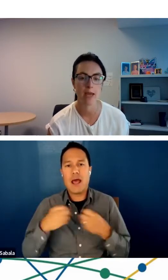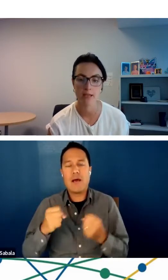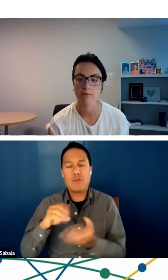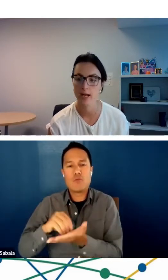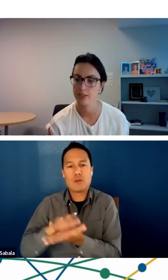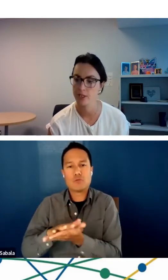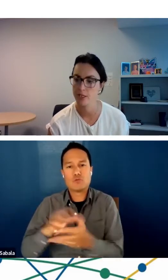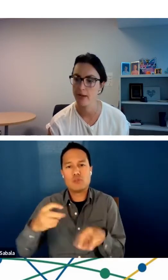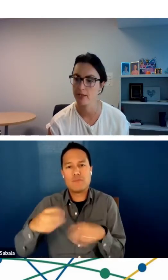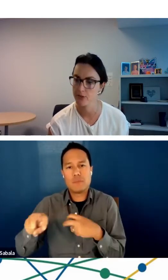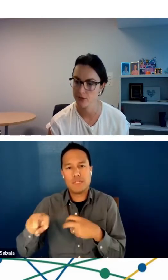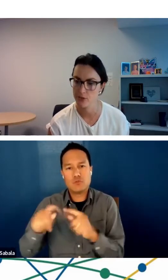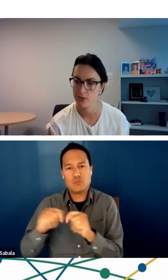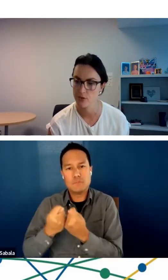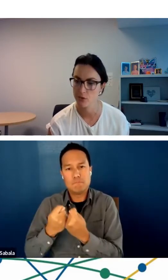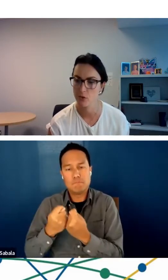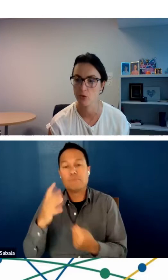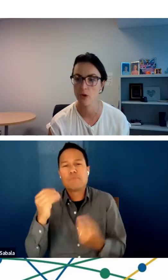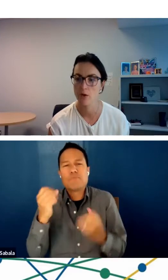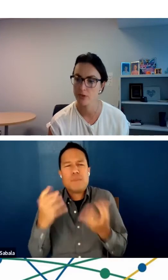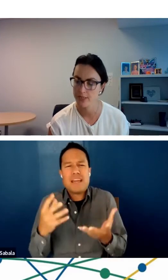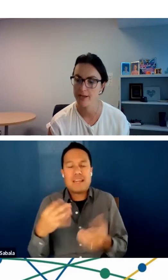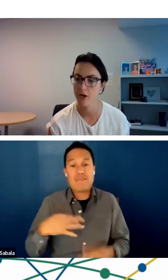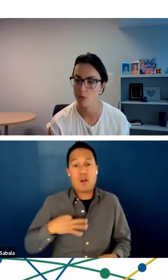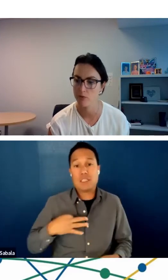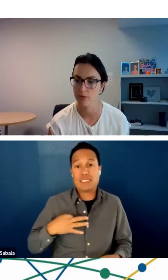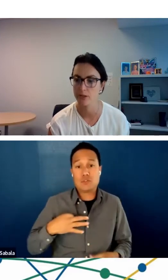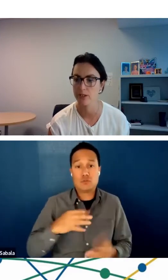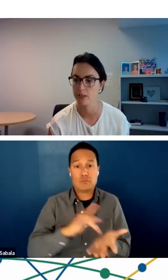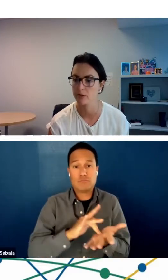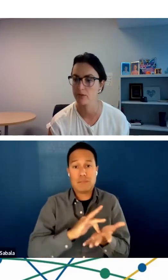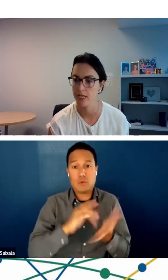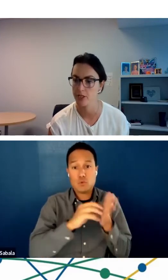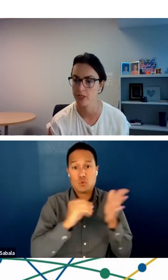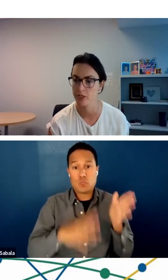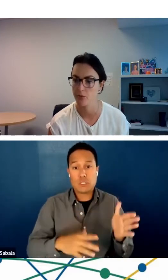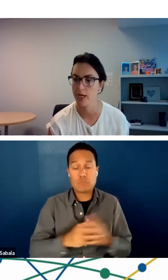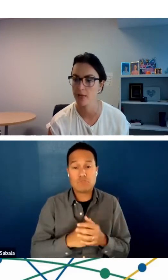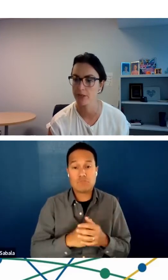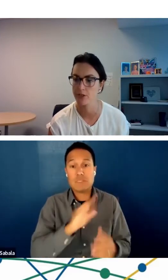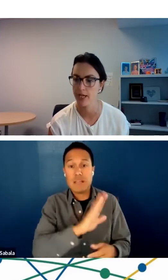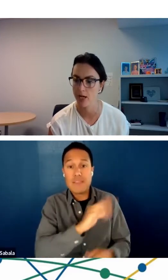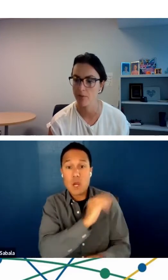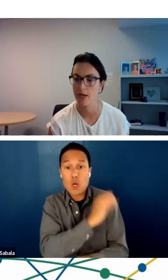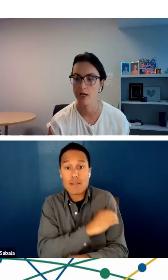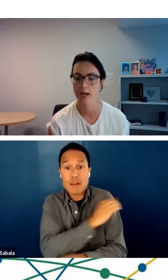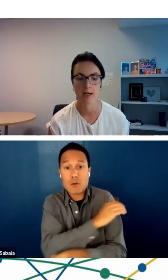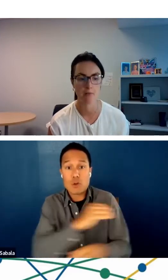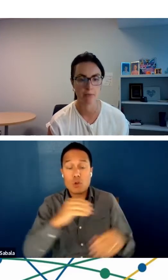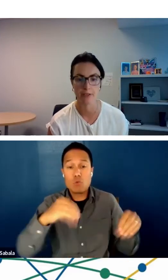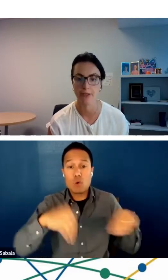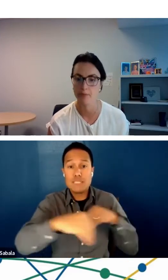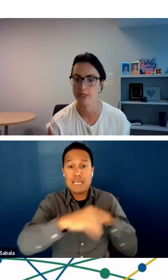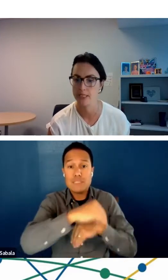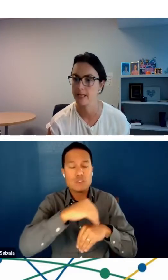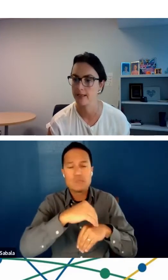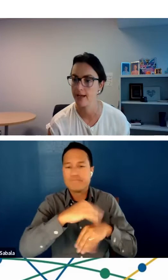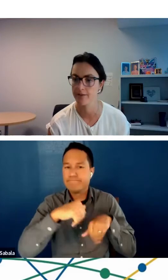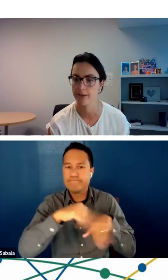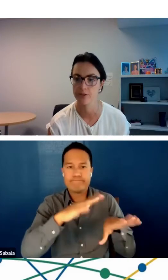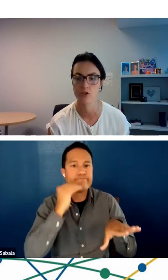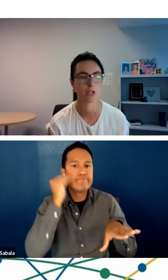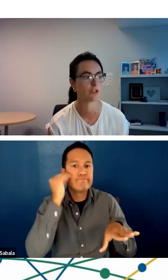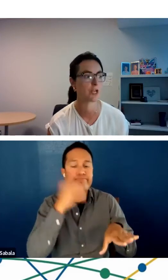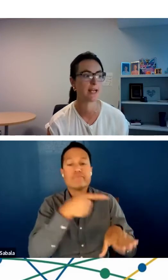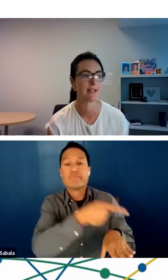many volunteer medical students who were sent home from their clinical rotations and were able to help build up this